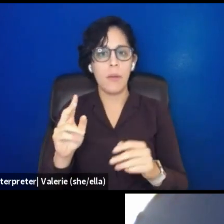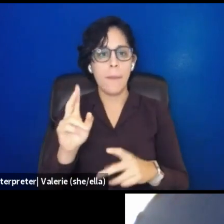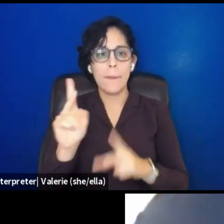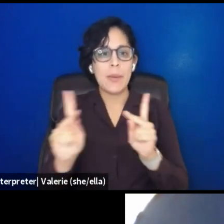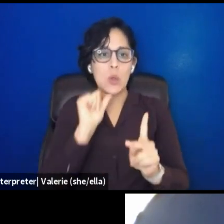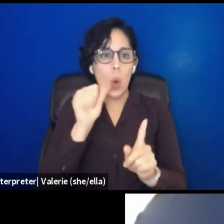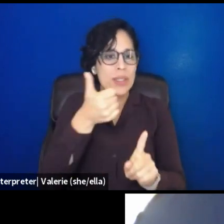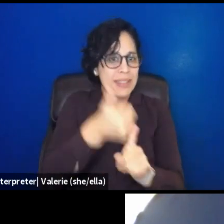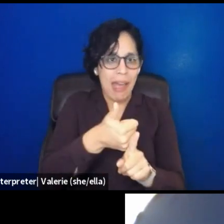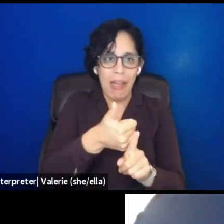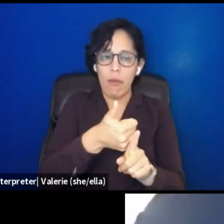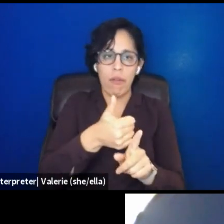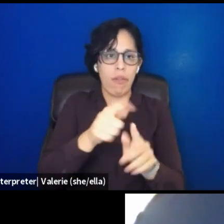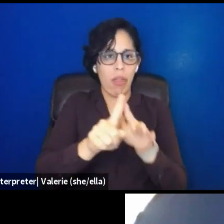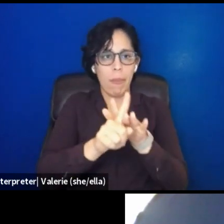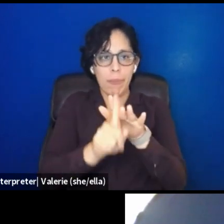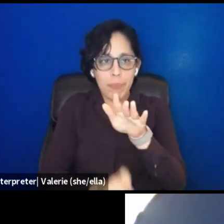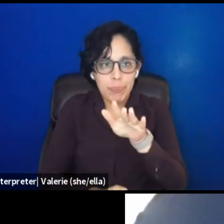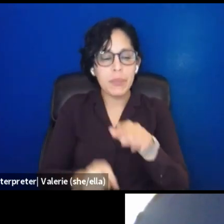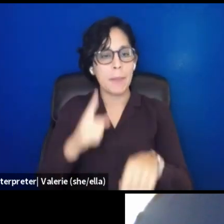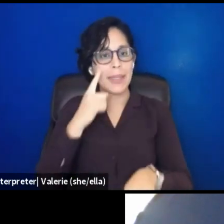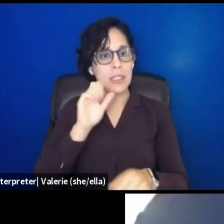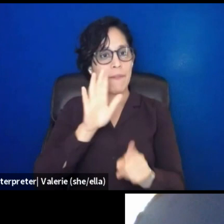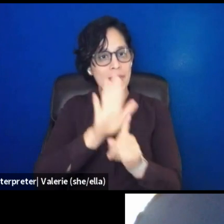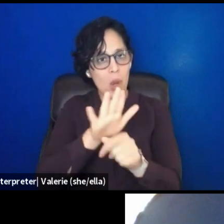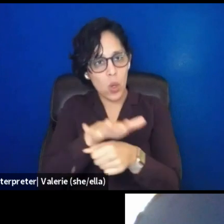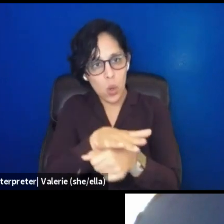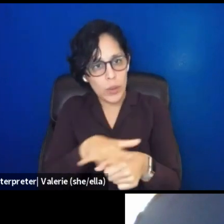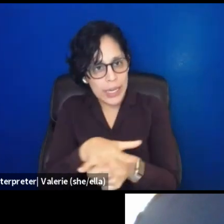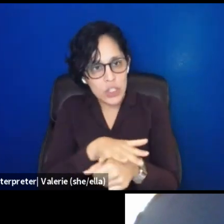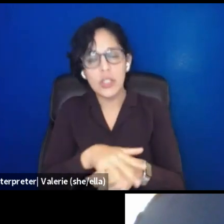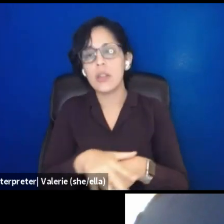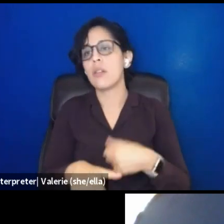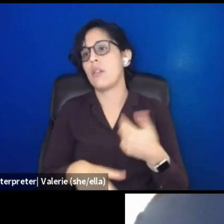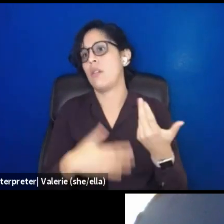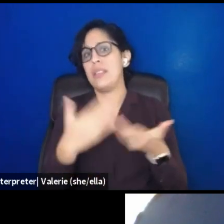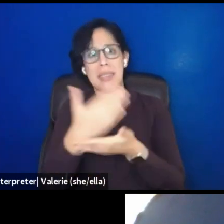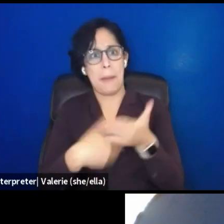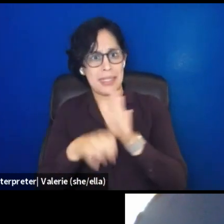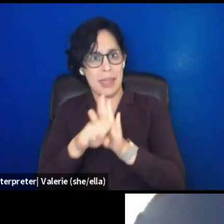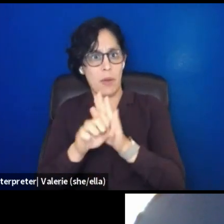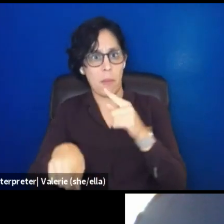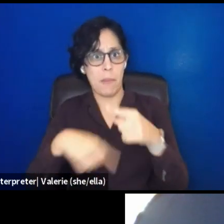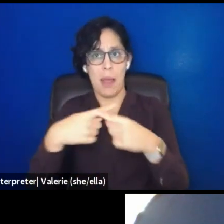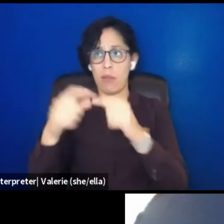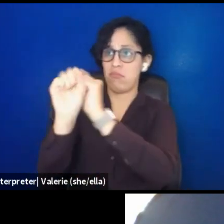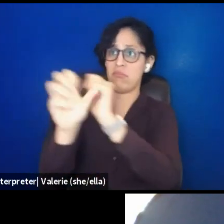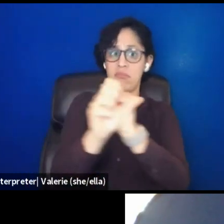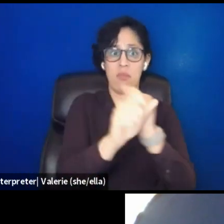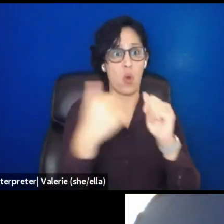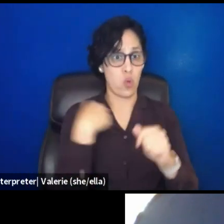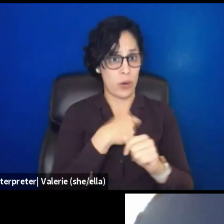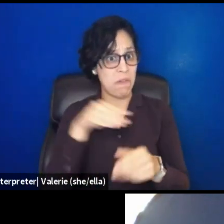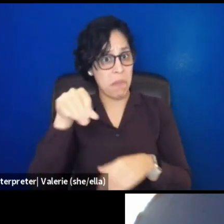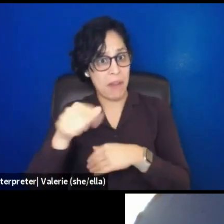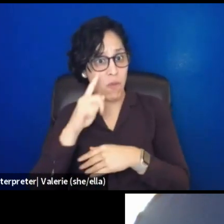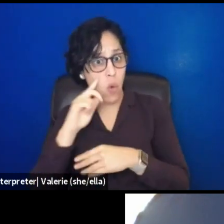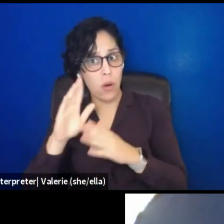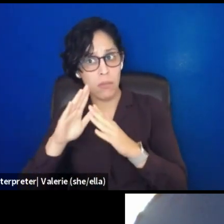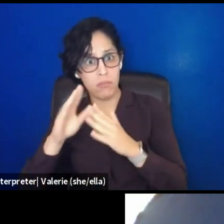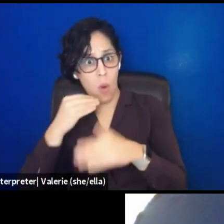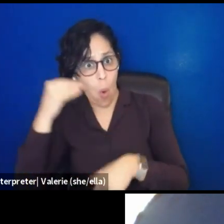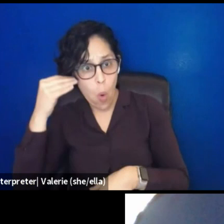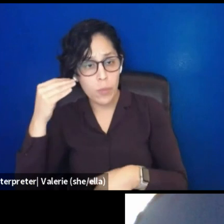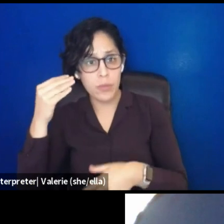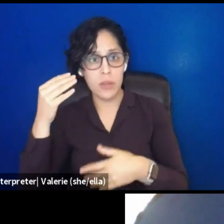based on their location, um, by providing examples of like really publicizing that, like we have paid for housing. We're willing to do it again. Like this